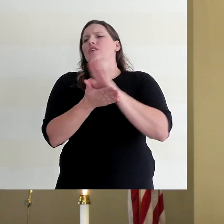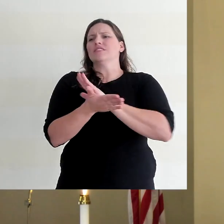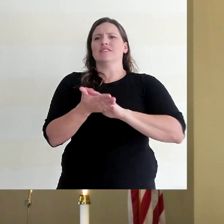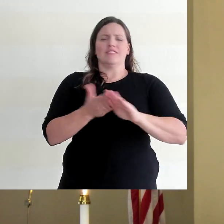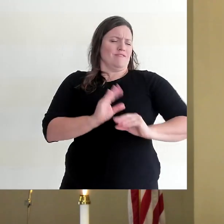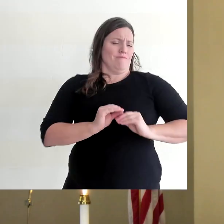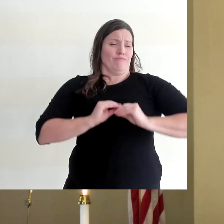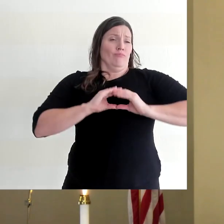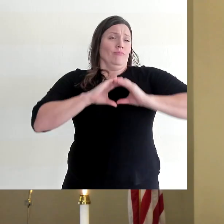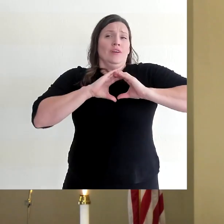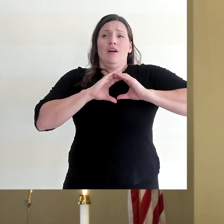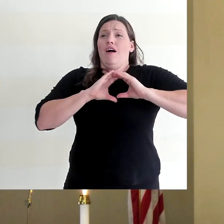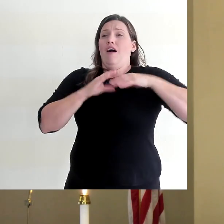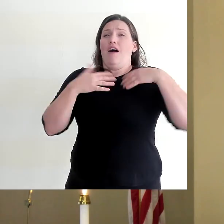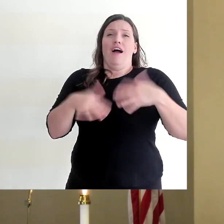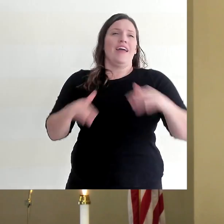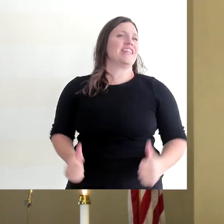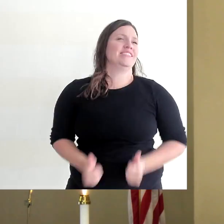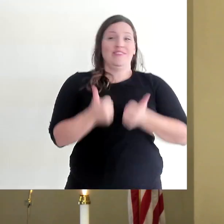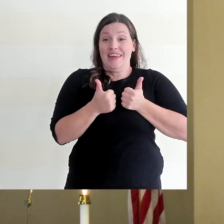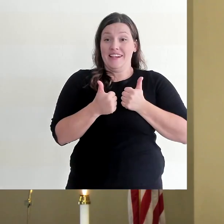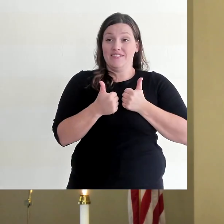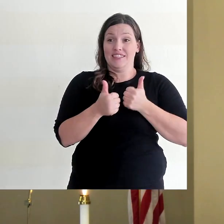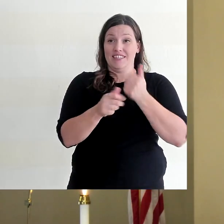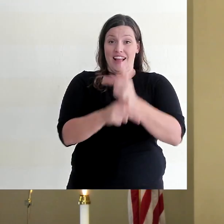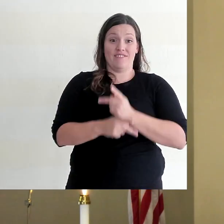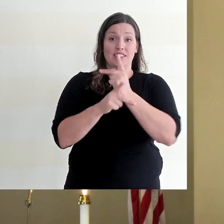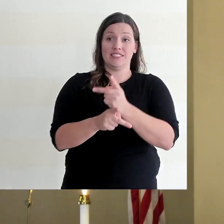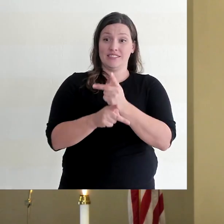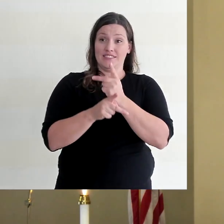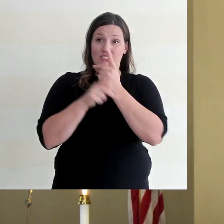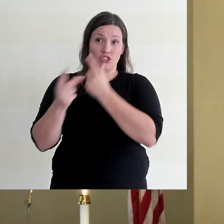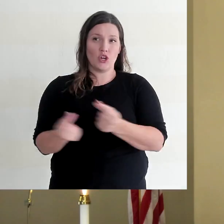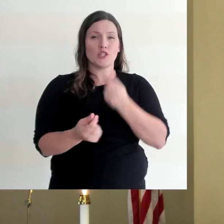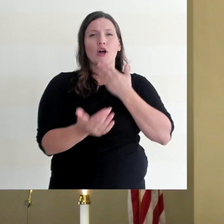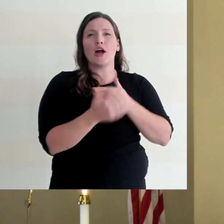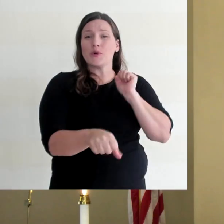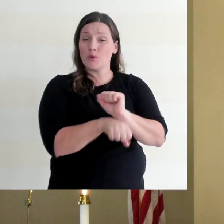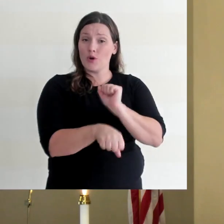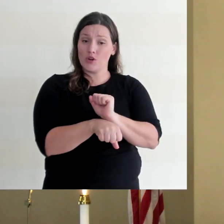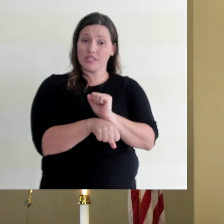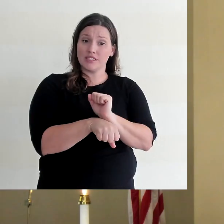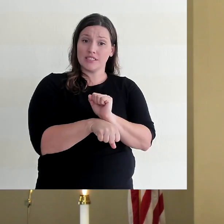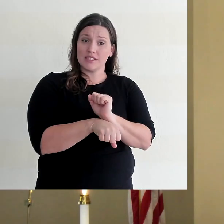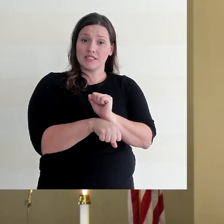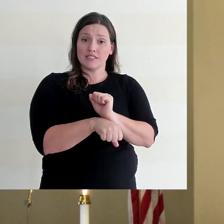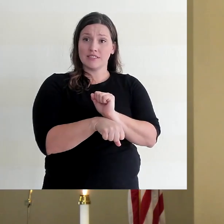Spirit to live your life carefully doing good works.